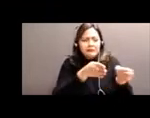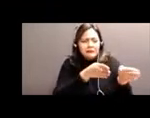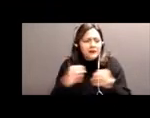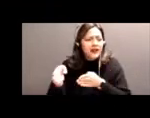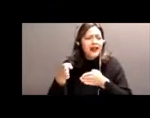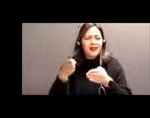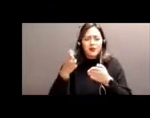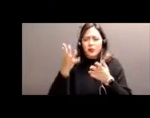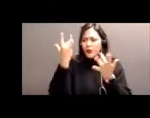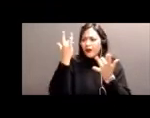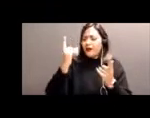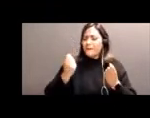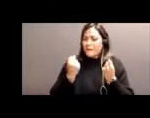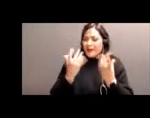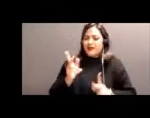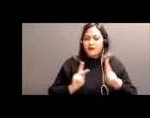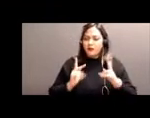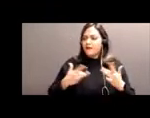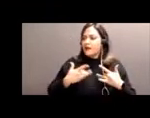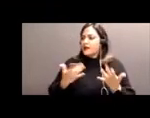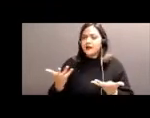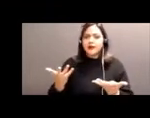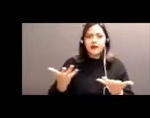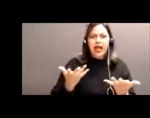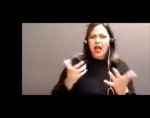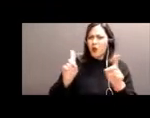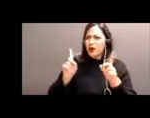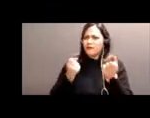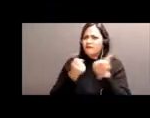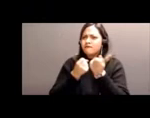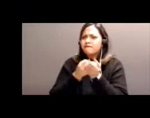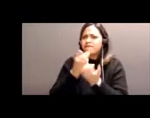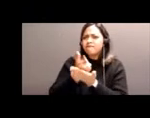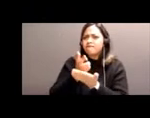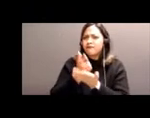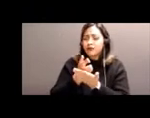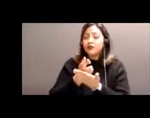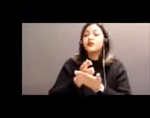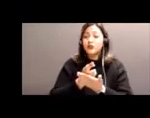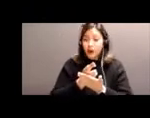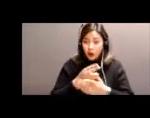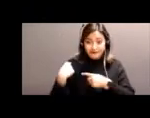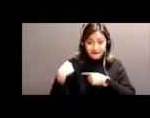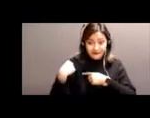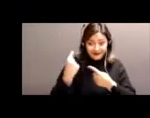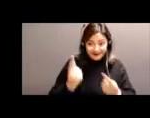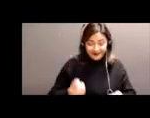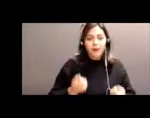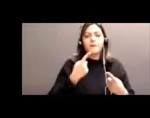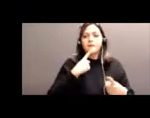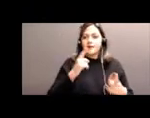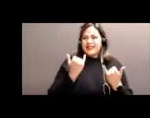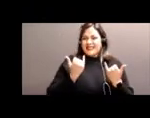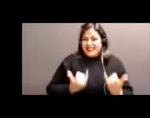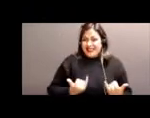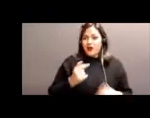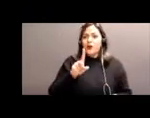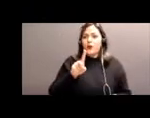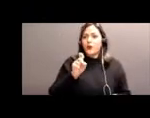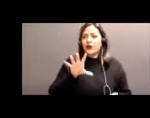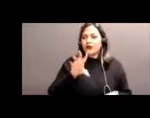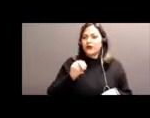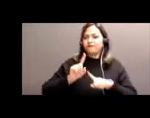17 years later, we have over 150 of our community members that enhance service providers